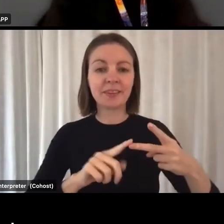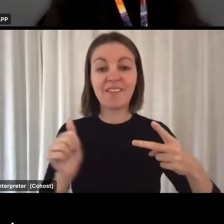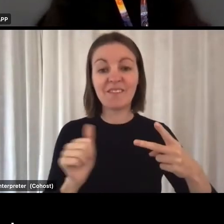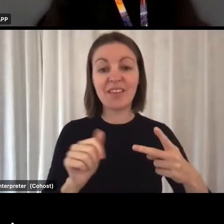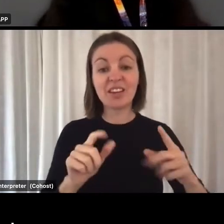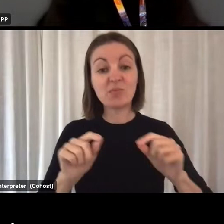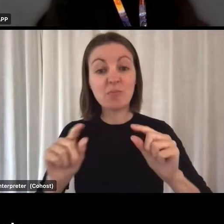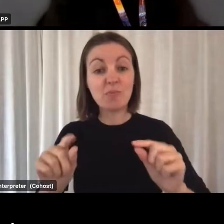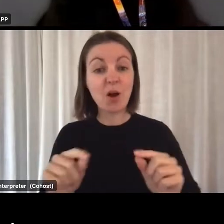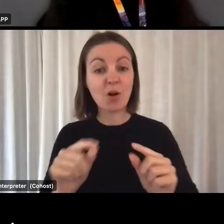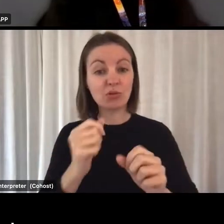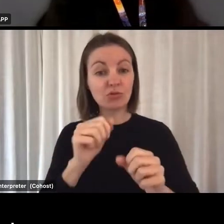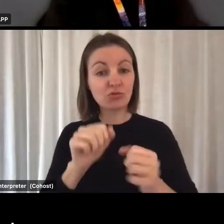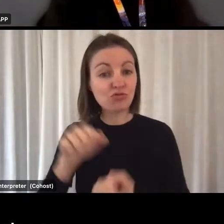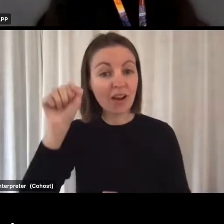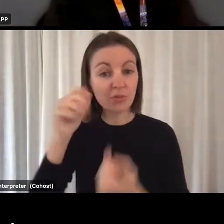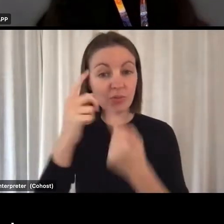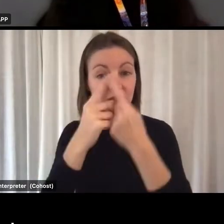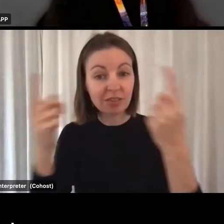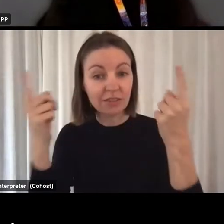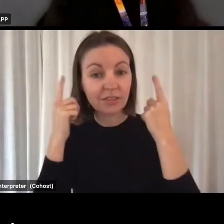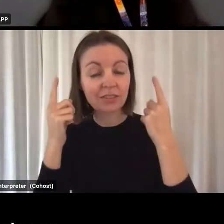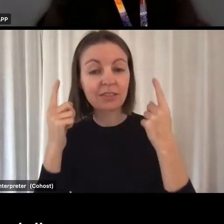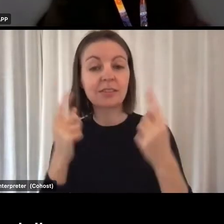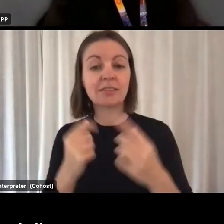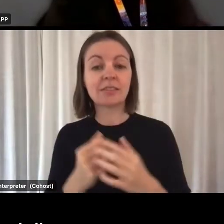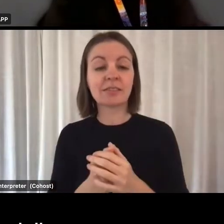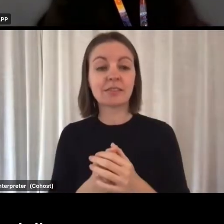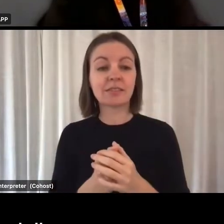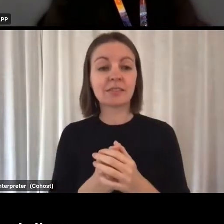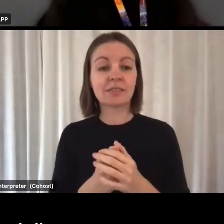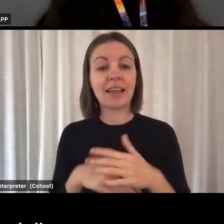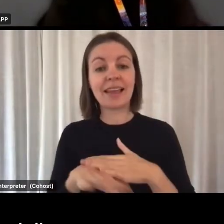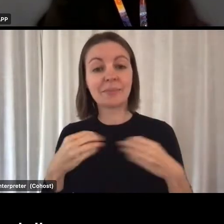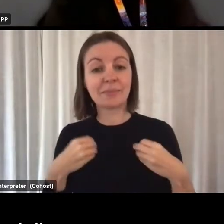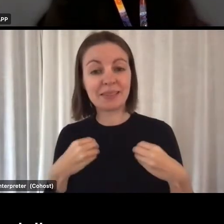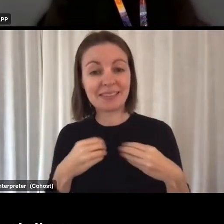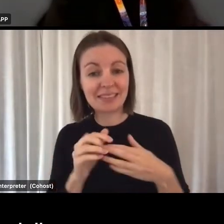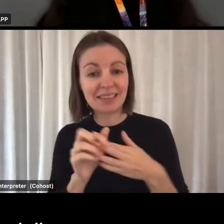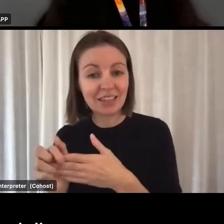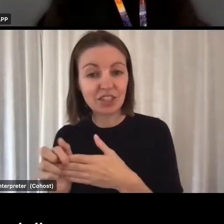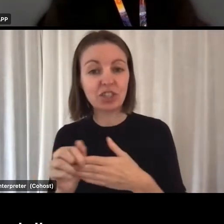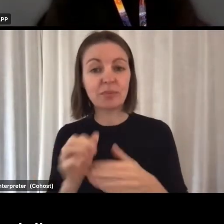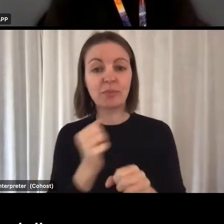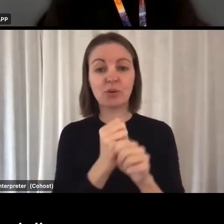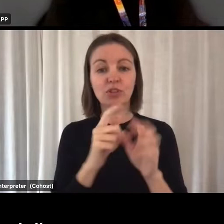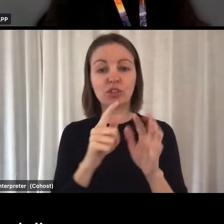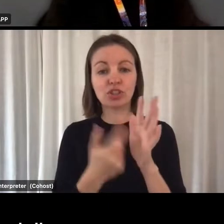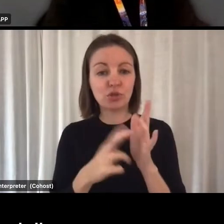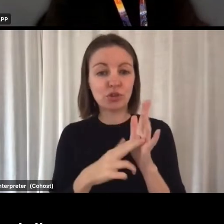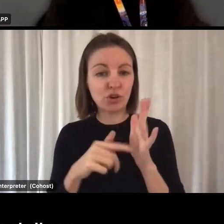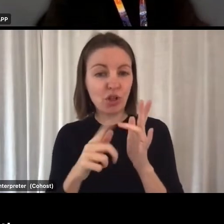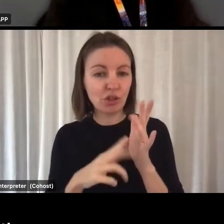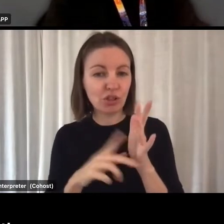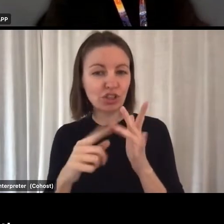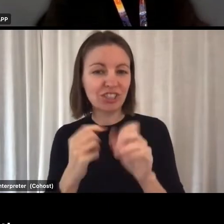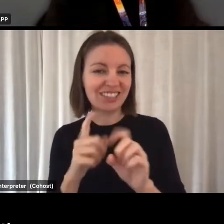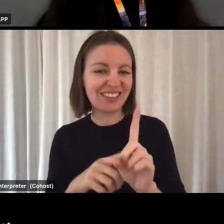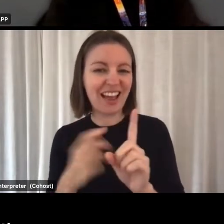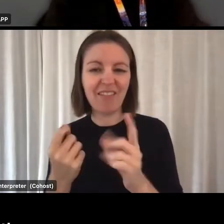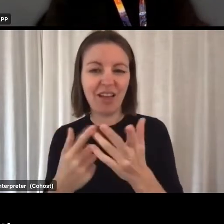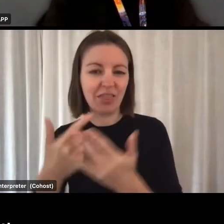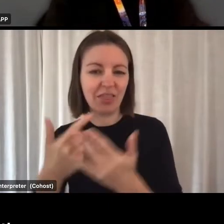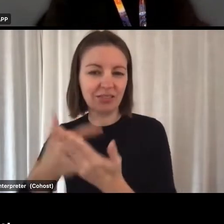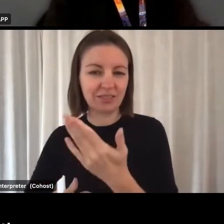qualifications in nursing or gerontology, business leadership or management or other health disciplines, taking